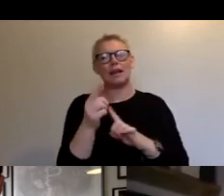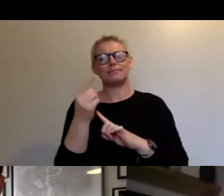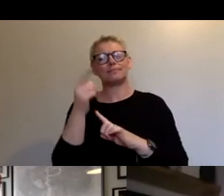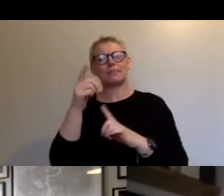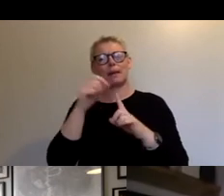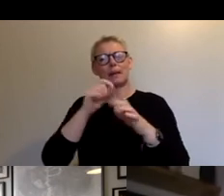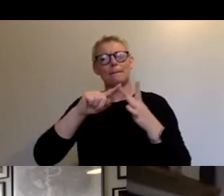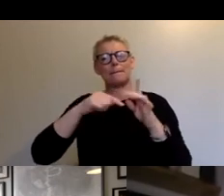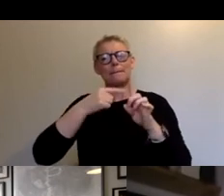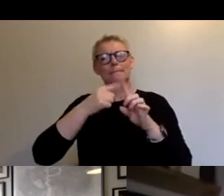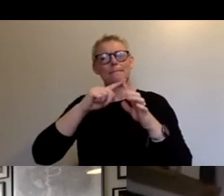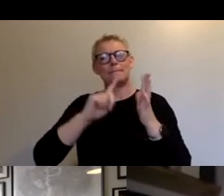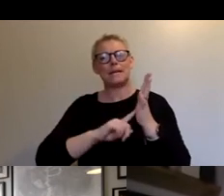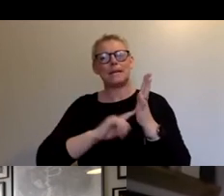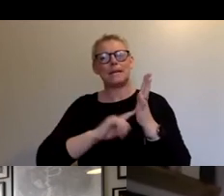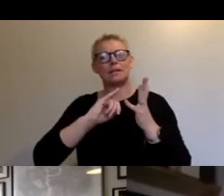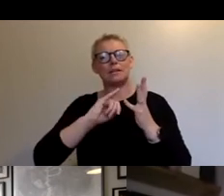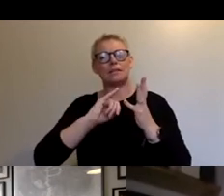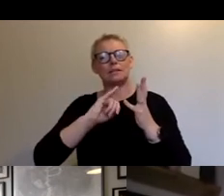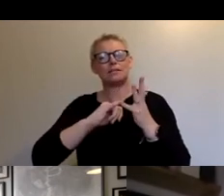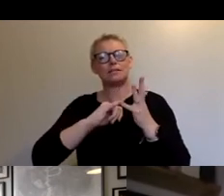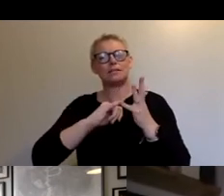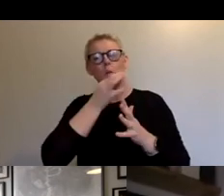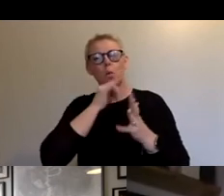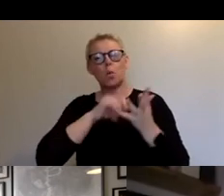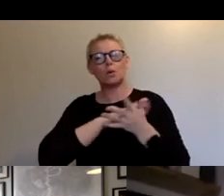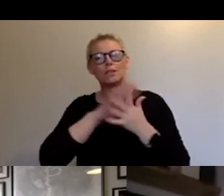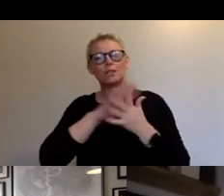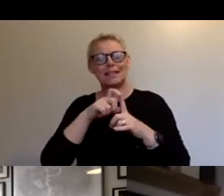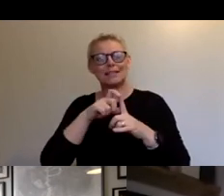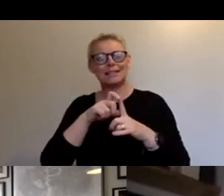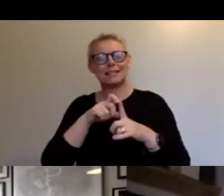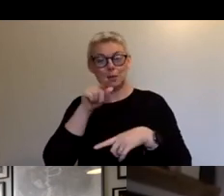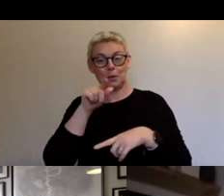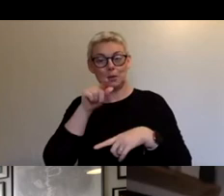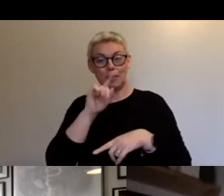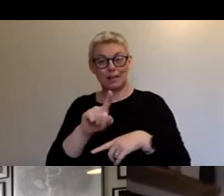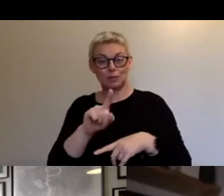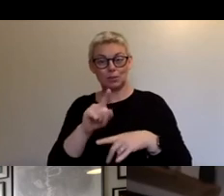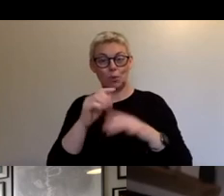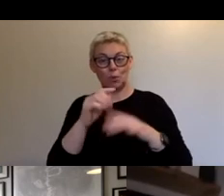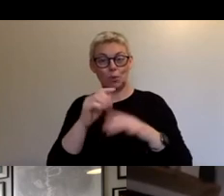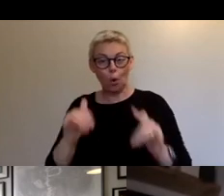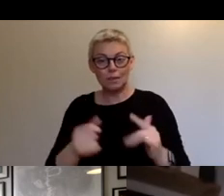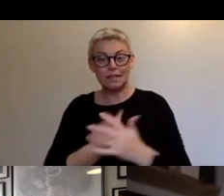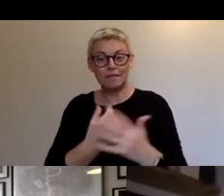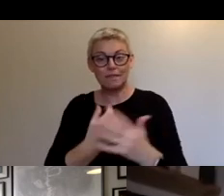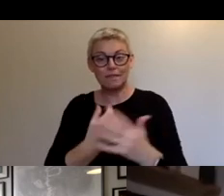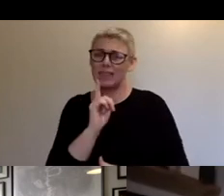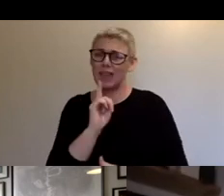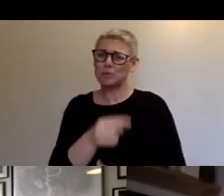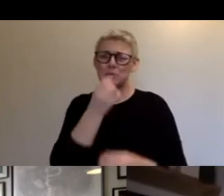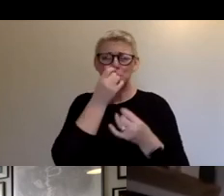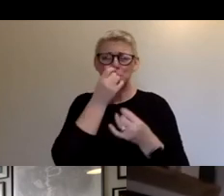the pixel version of watershed that was made, uh, to host an event was another really beautiful example of like people being able to,